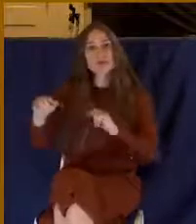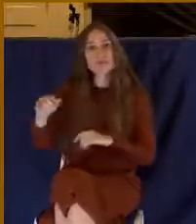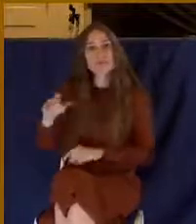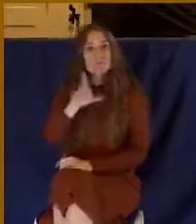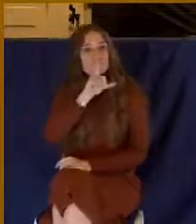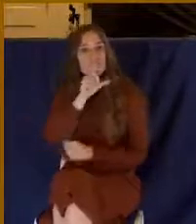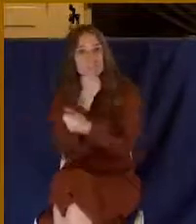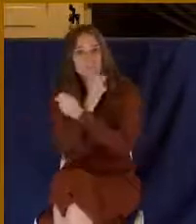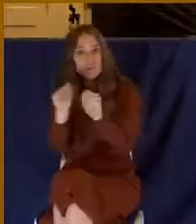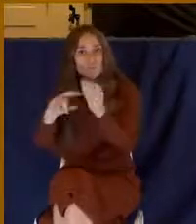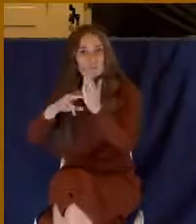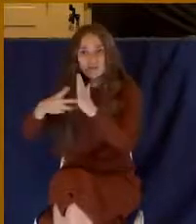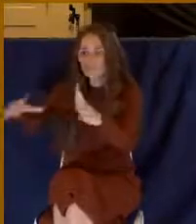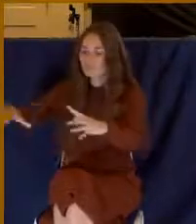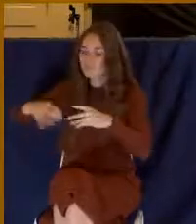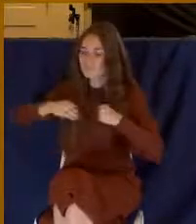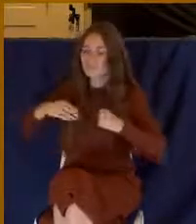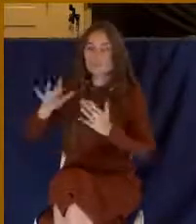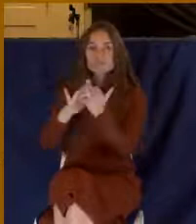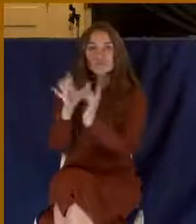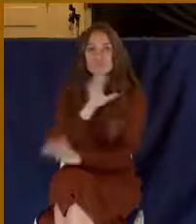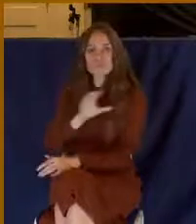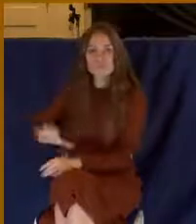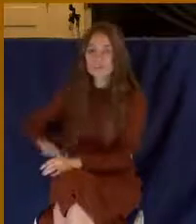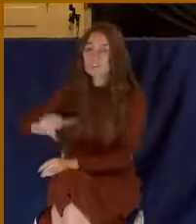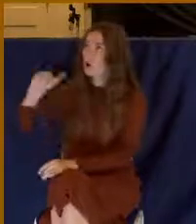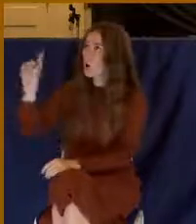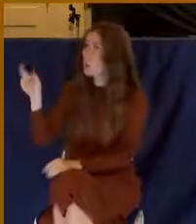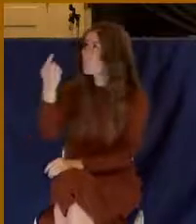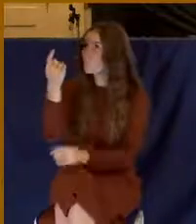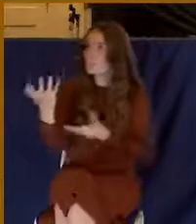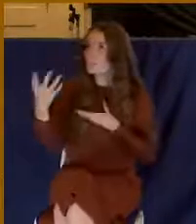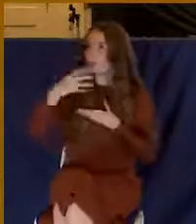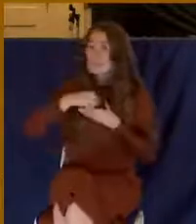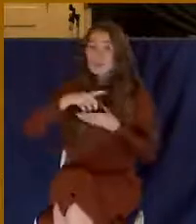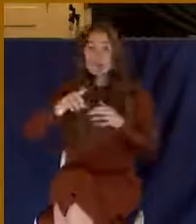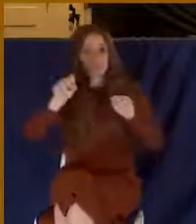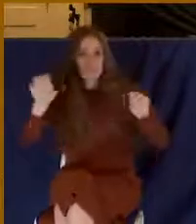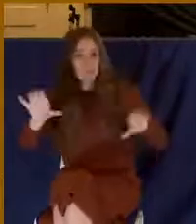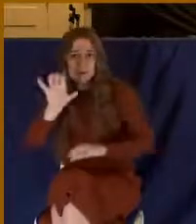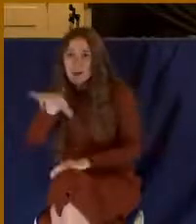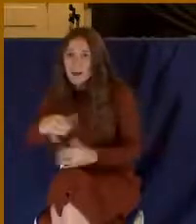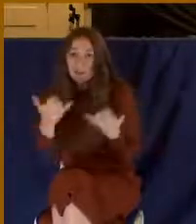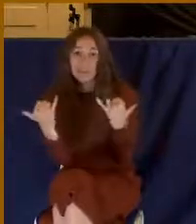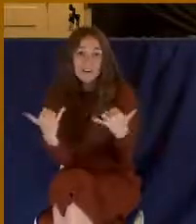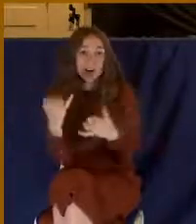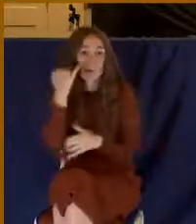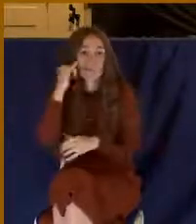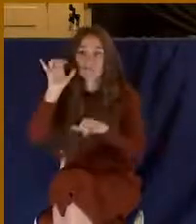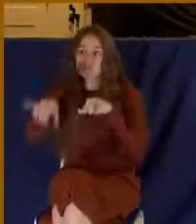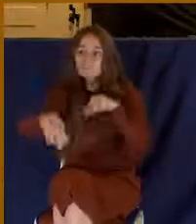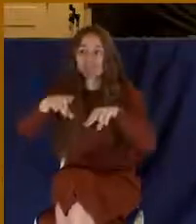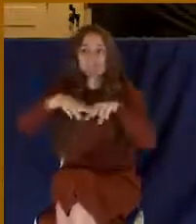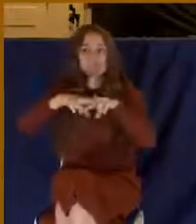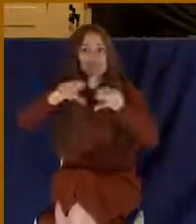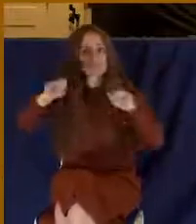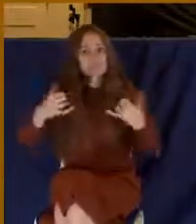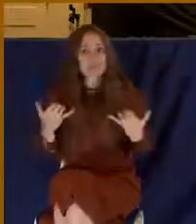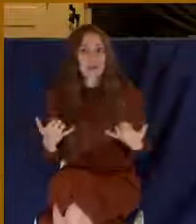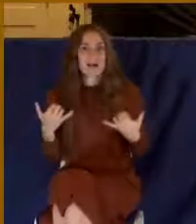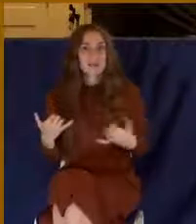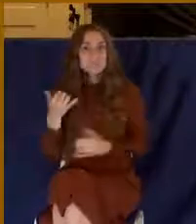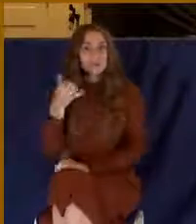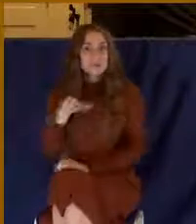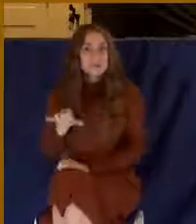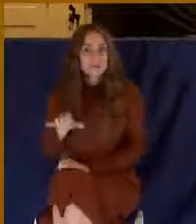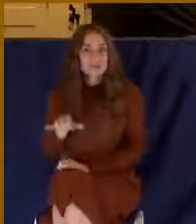Jesus Christ alone, by putting your faith in him. And you can do that right where you're seated. You can do it right where you are right now. You can do it by